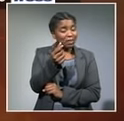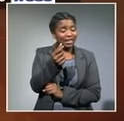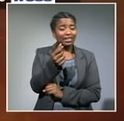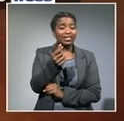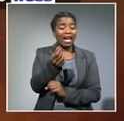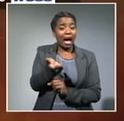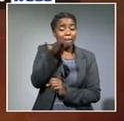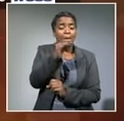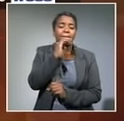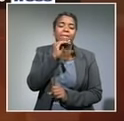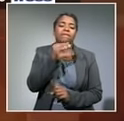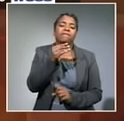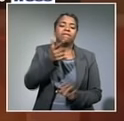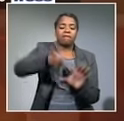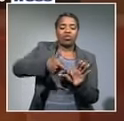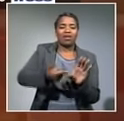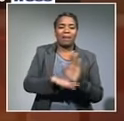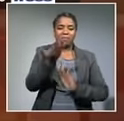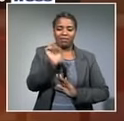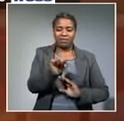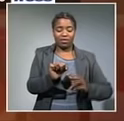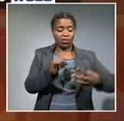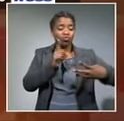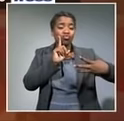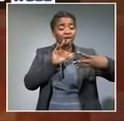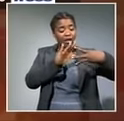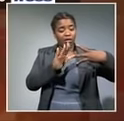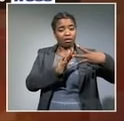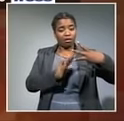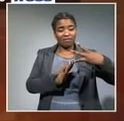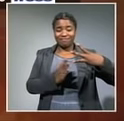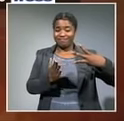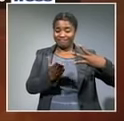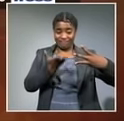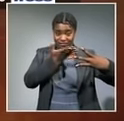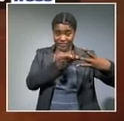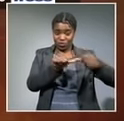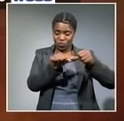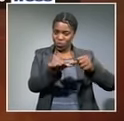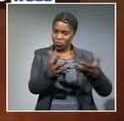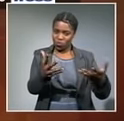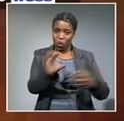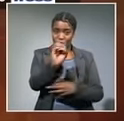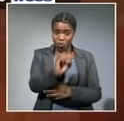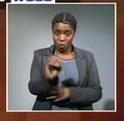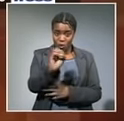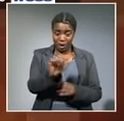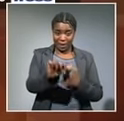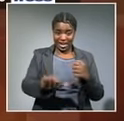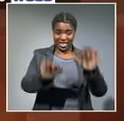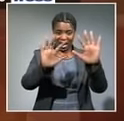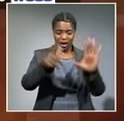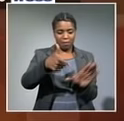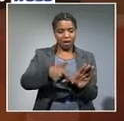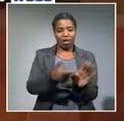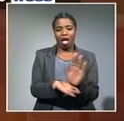price 81.60 a barrel so if that goes on in that fashion you can expect hikes to be quite severe if